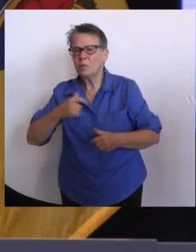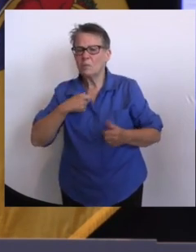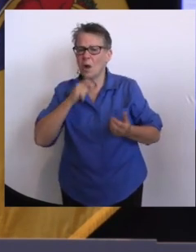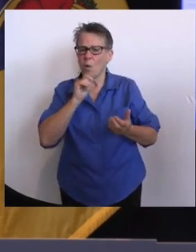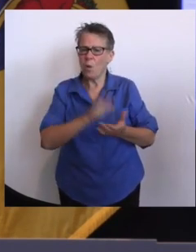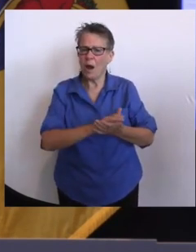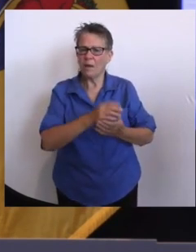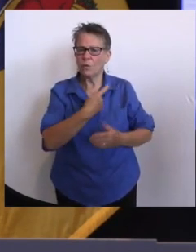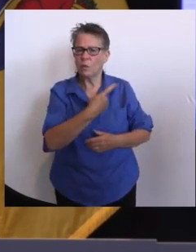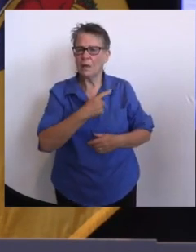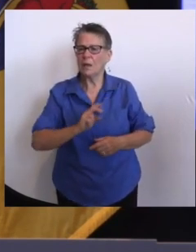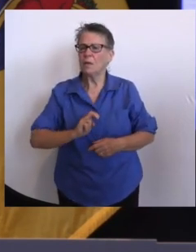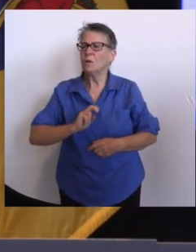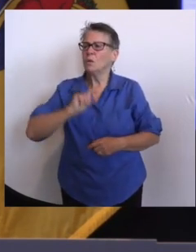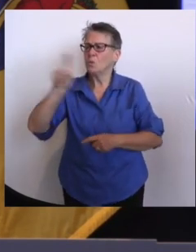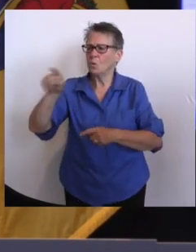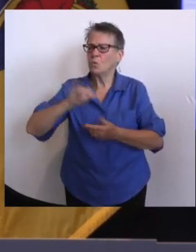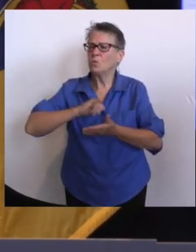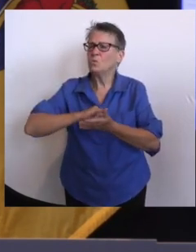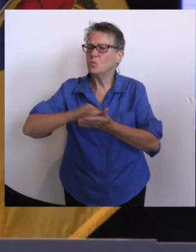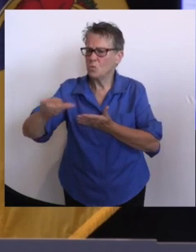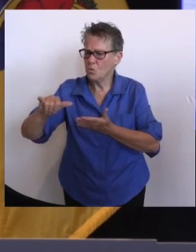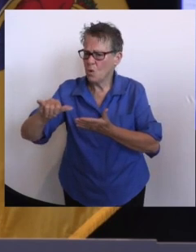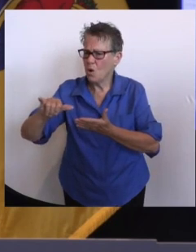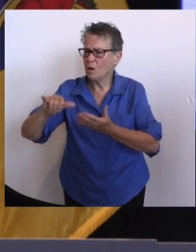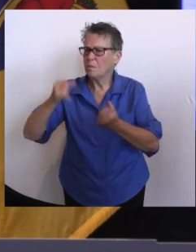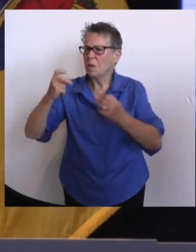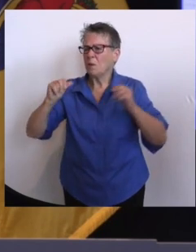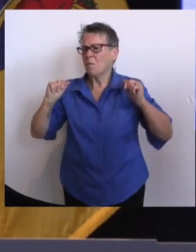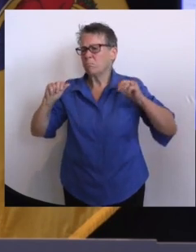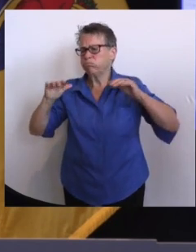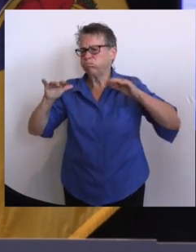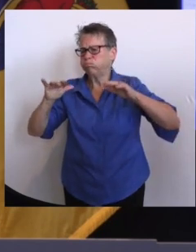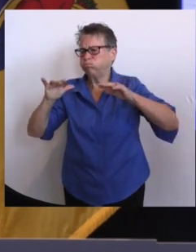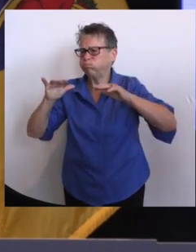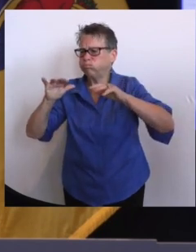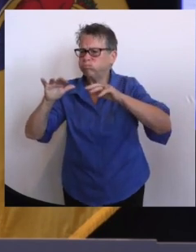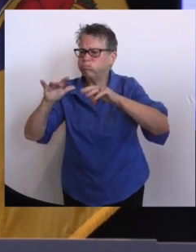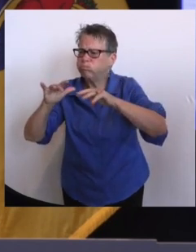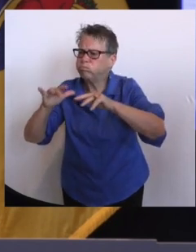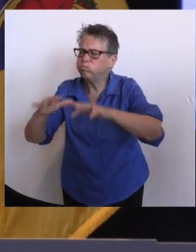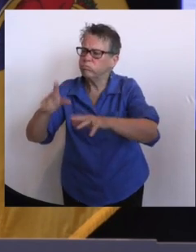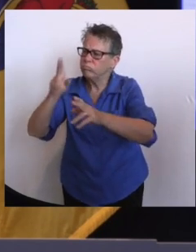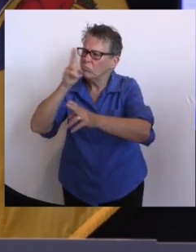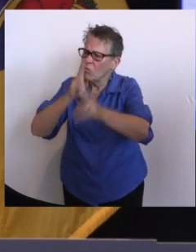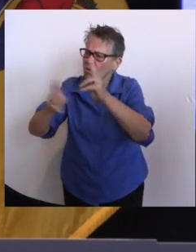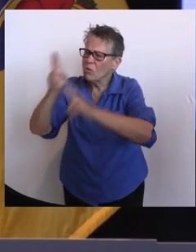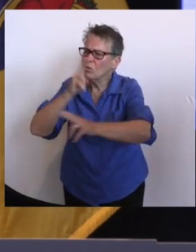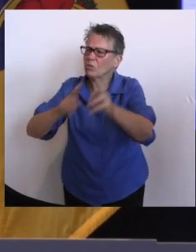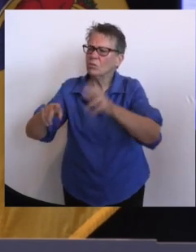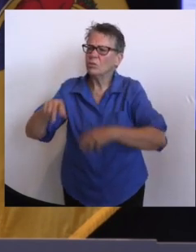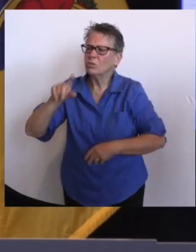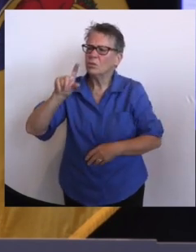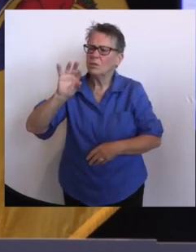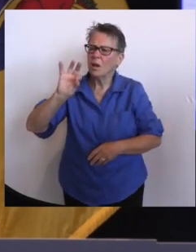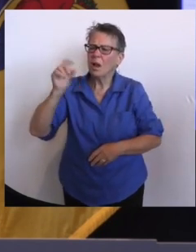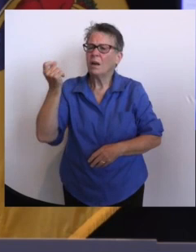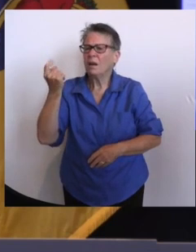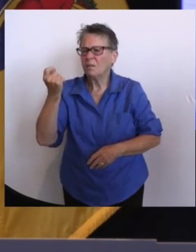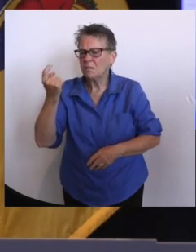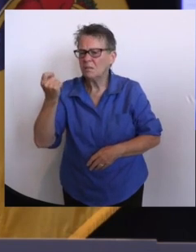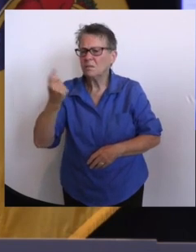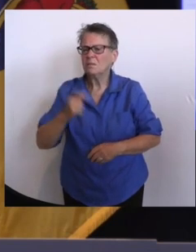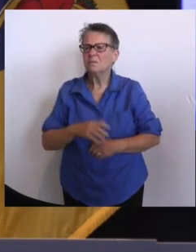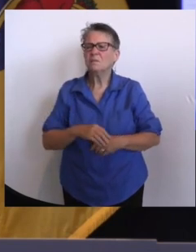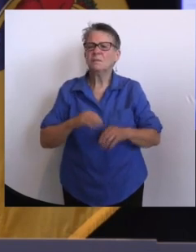of other folks. Most importantly, family members of those lost on that day. And as